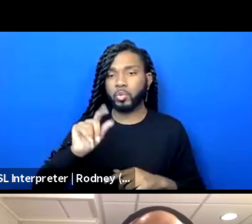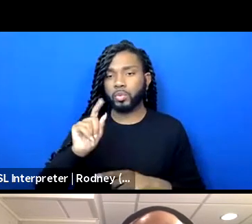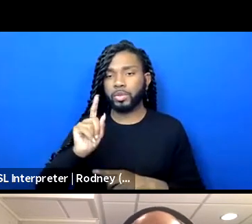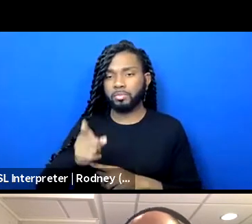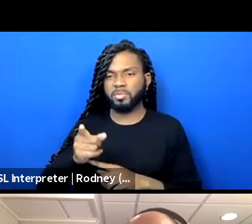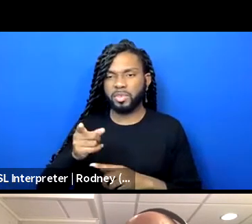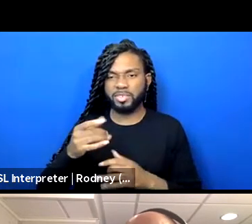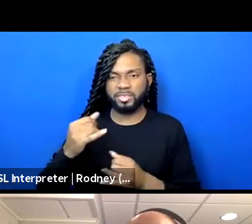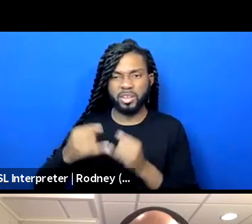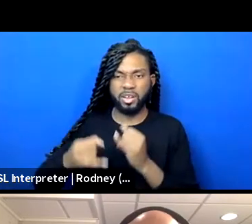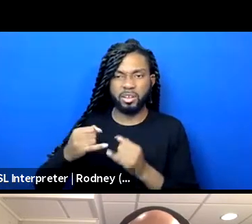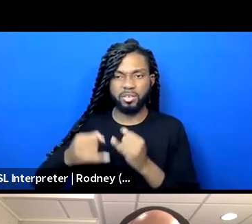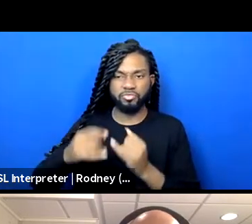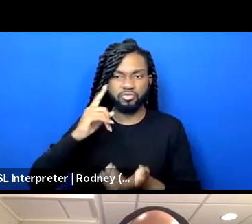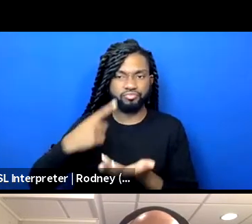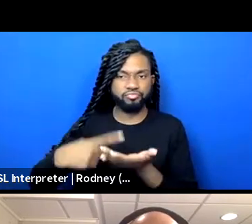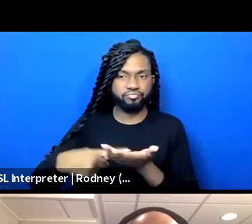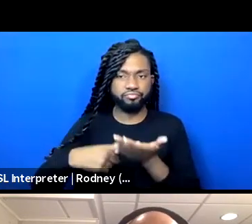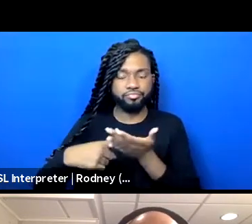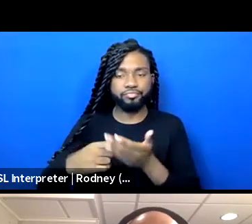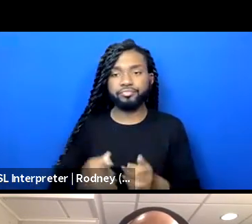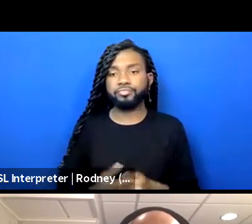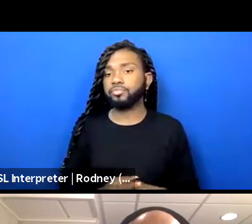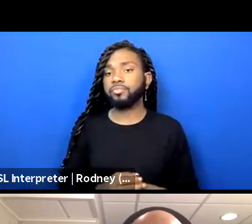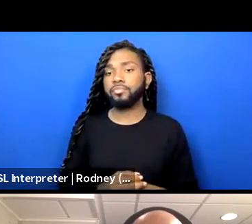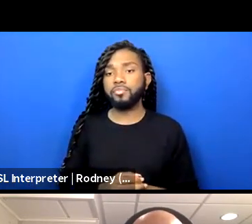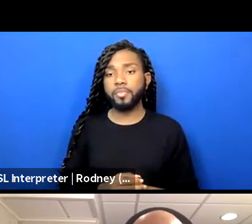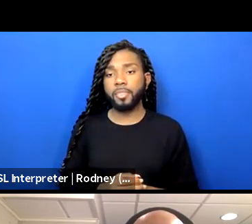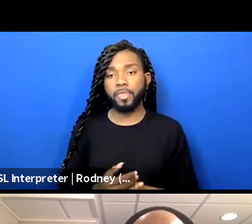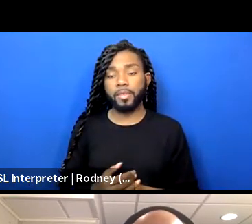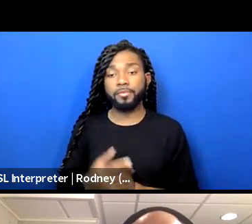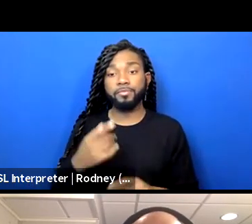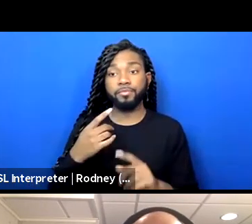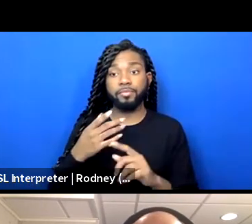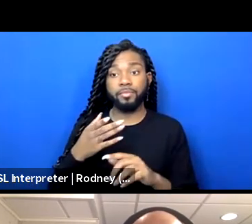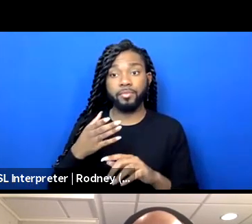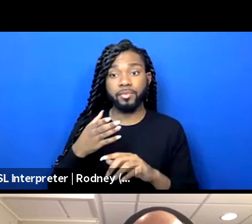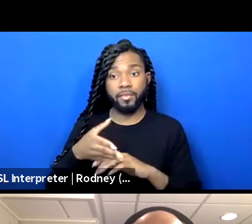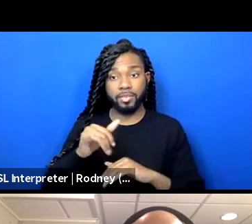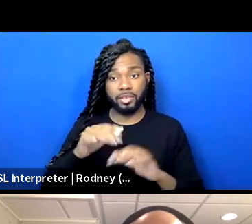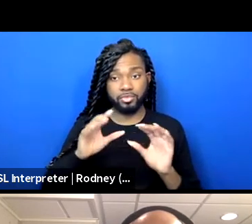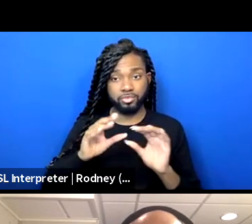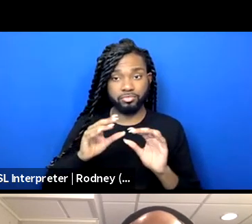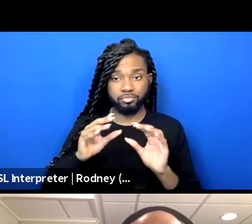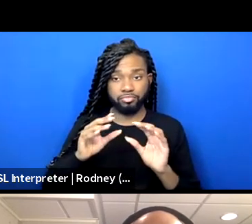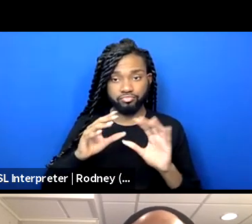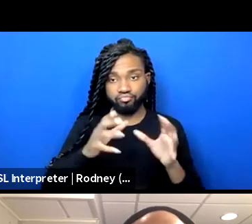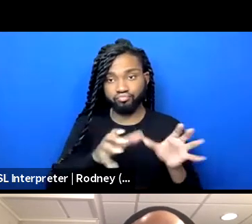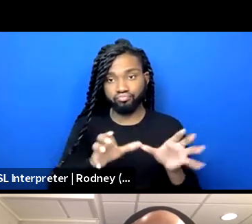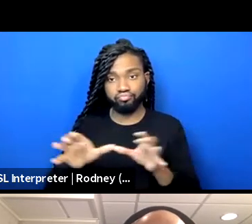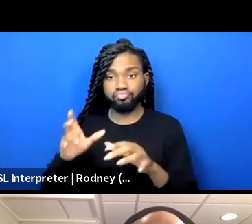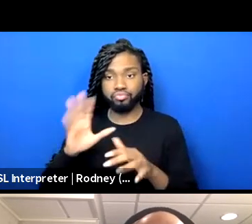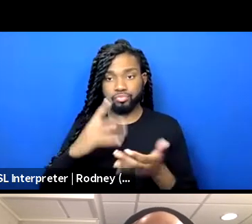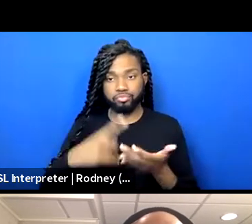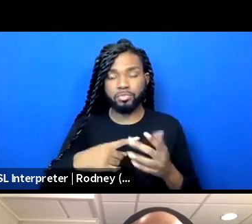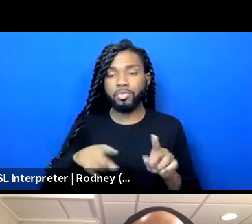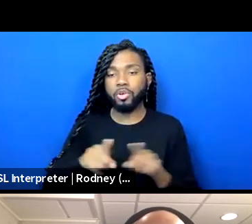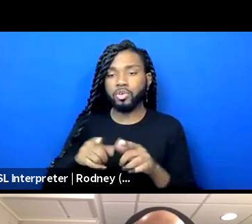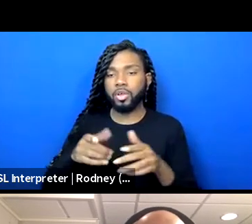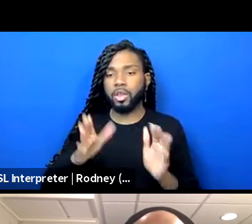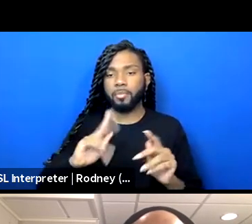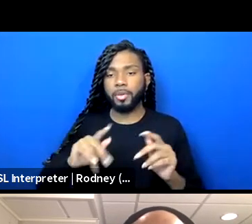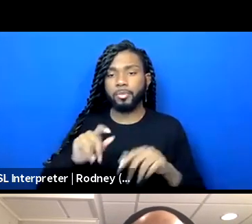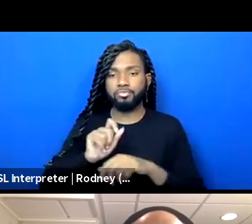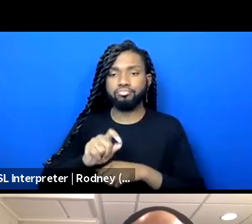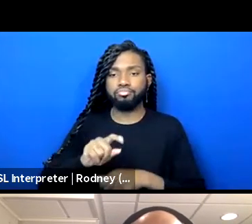sessions. We will share out from those sessions and also just get people to populate the chat. And we're going to